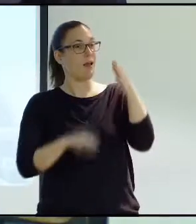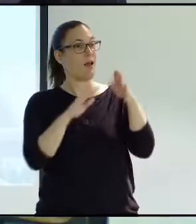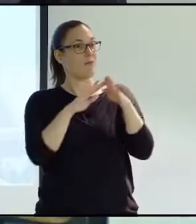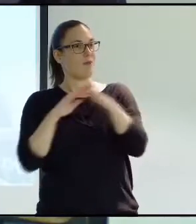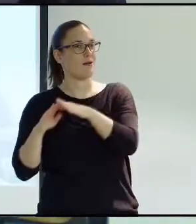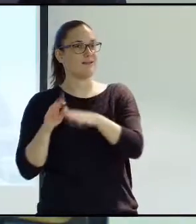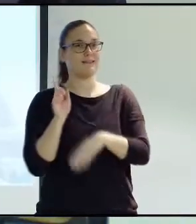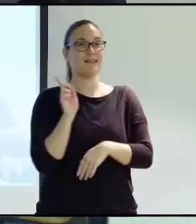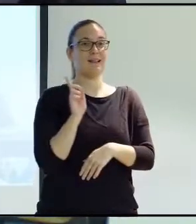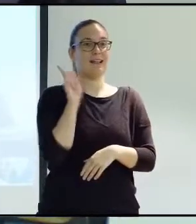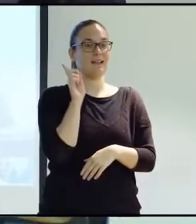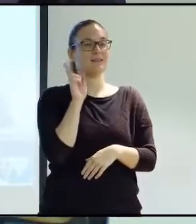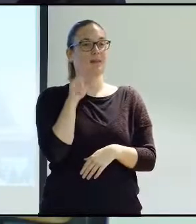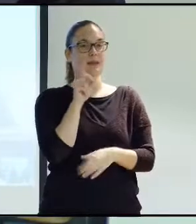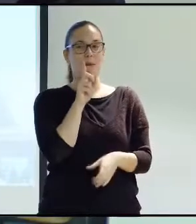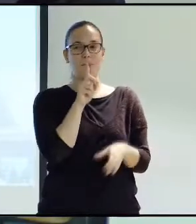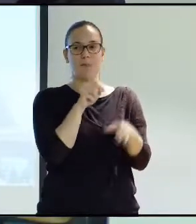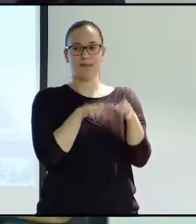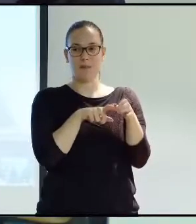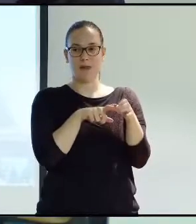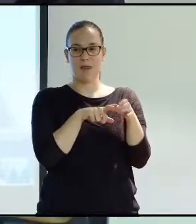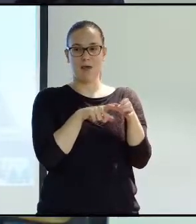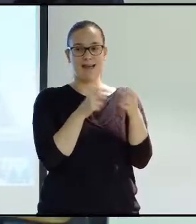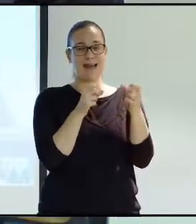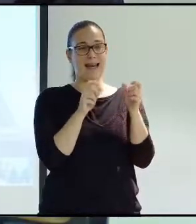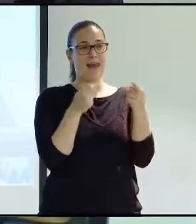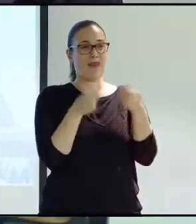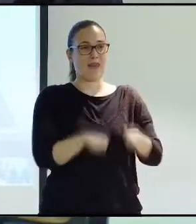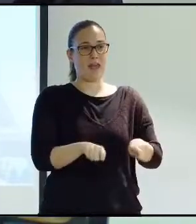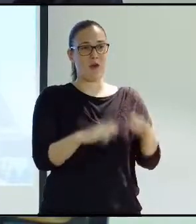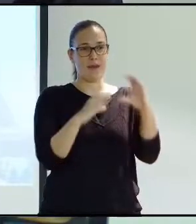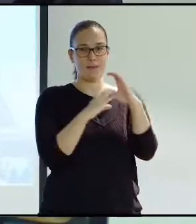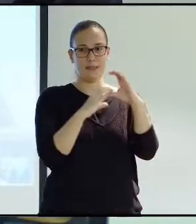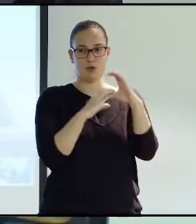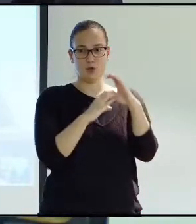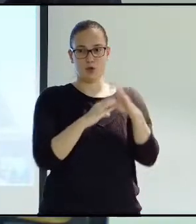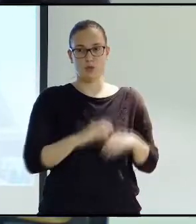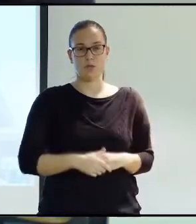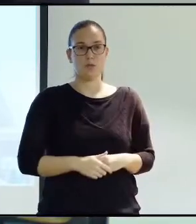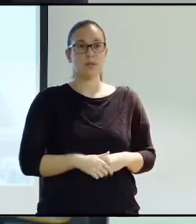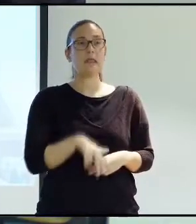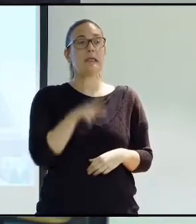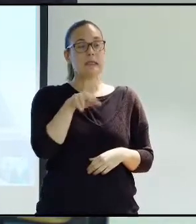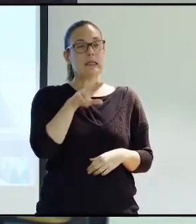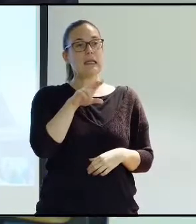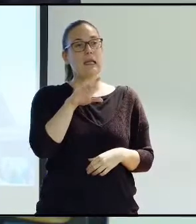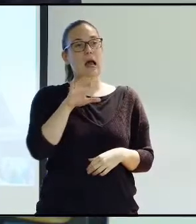thing I have already talked about. He participated in the IMCERSO sit-in